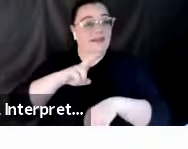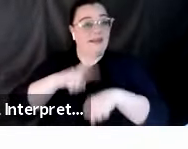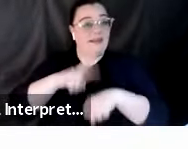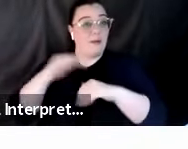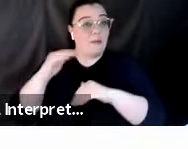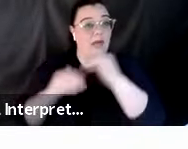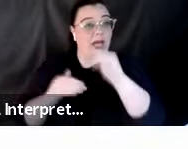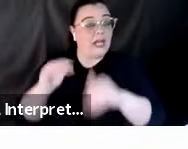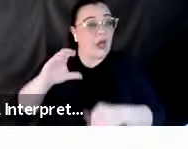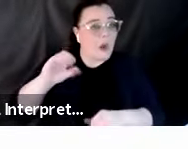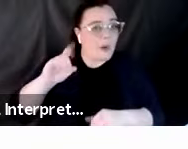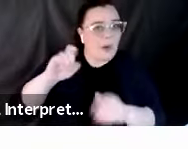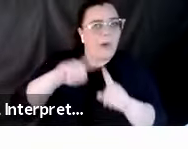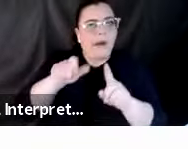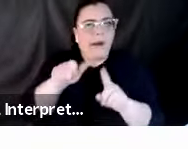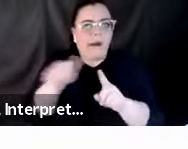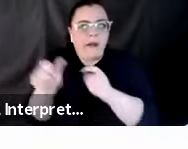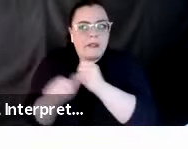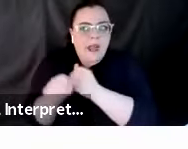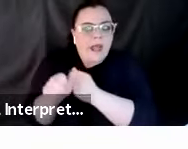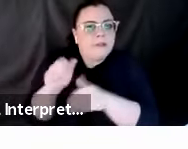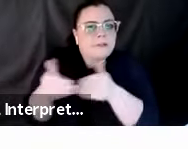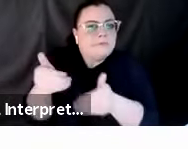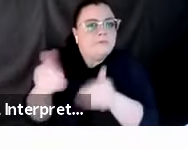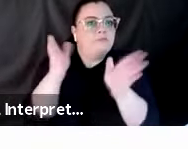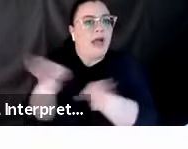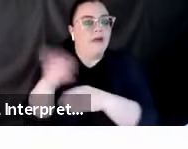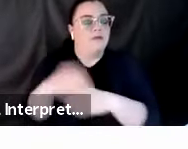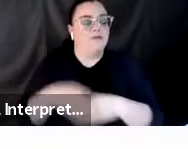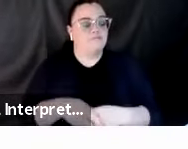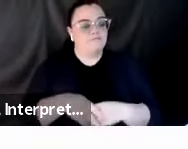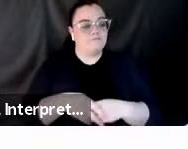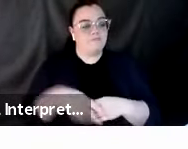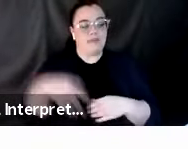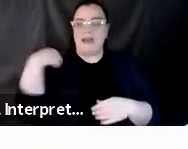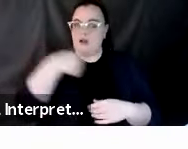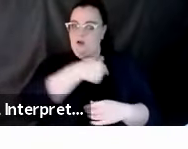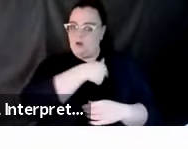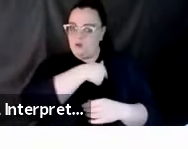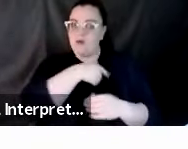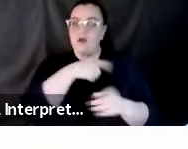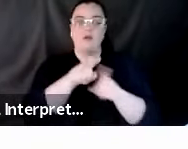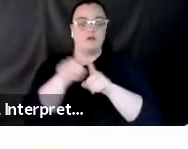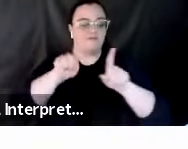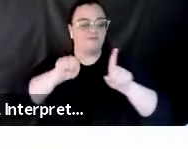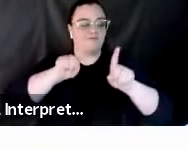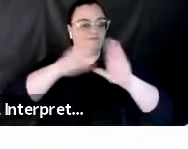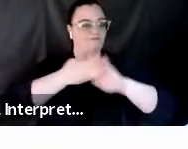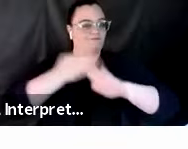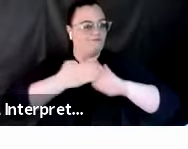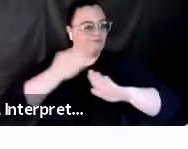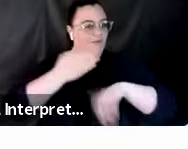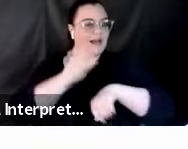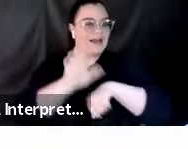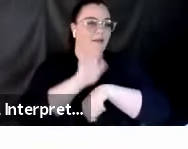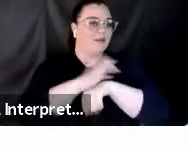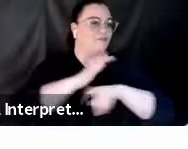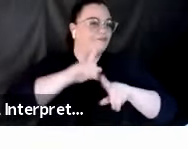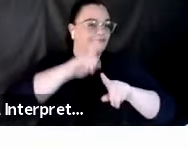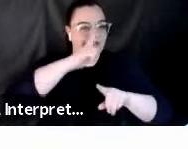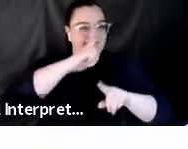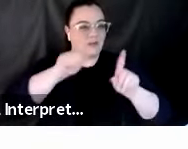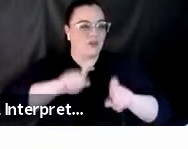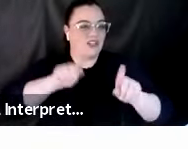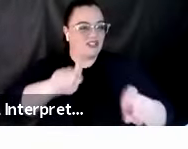we integrate models, uh, is by running, uh, computer simulations. We're big users of, uh, high performance